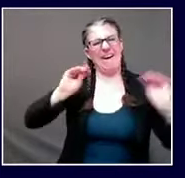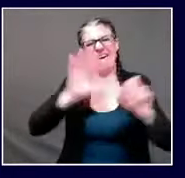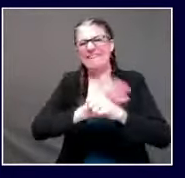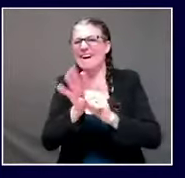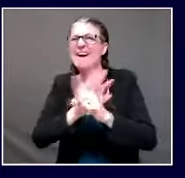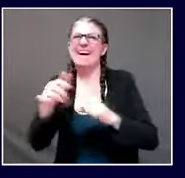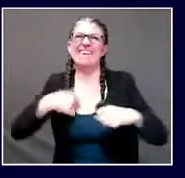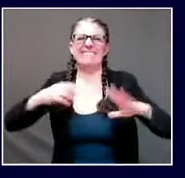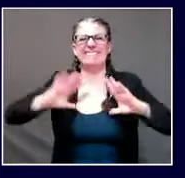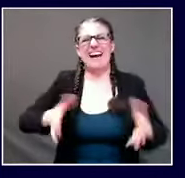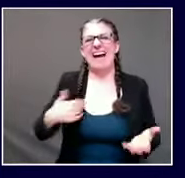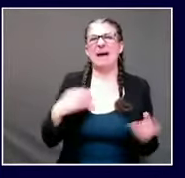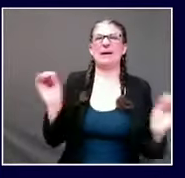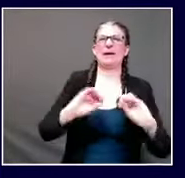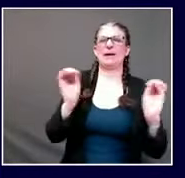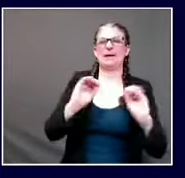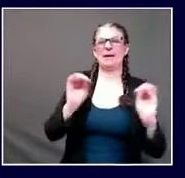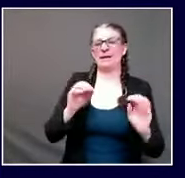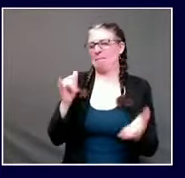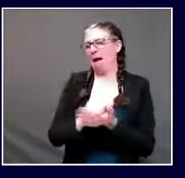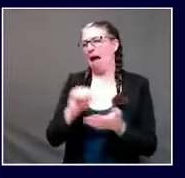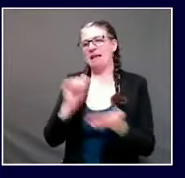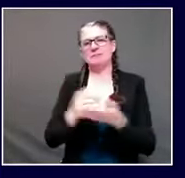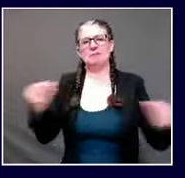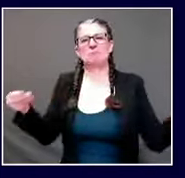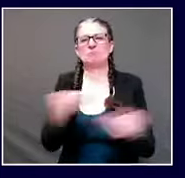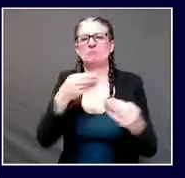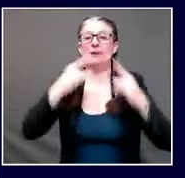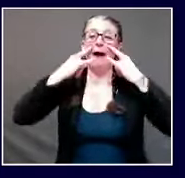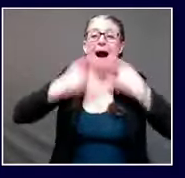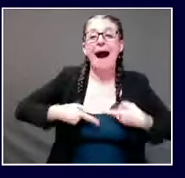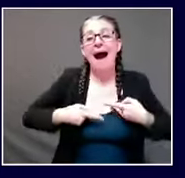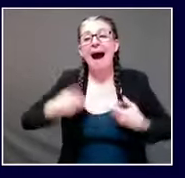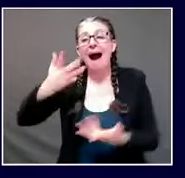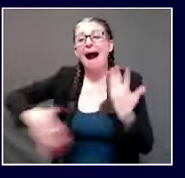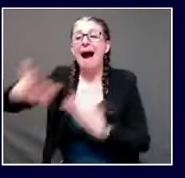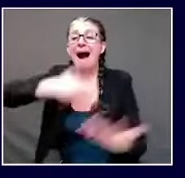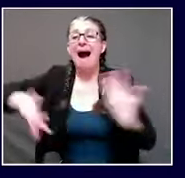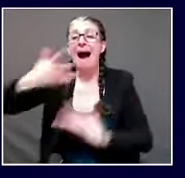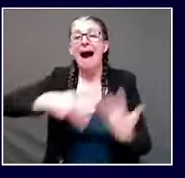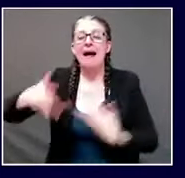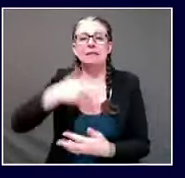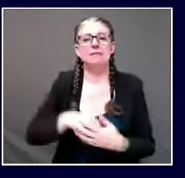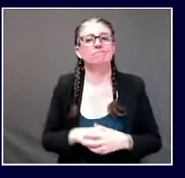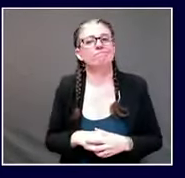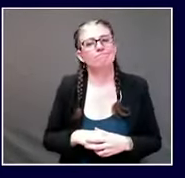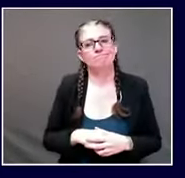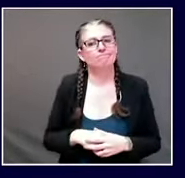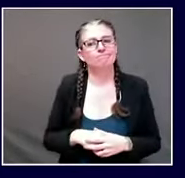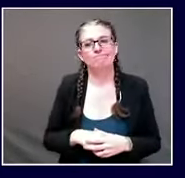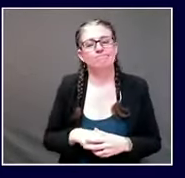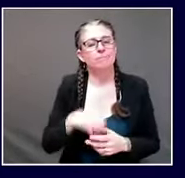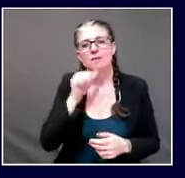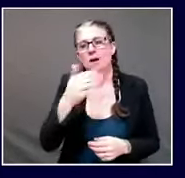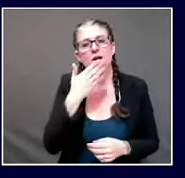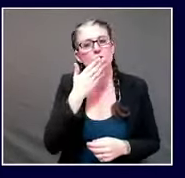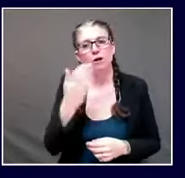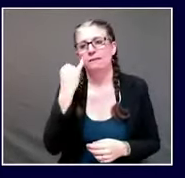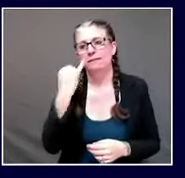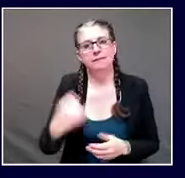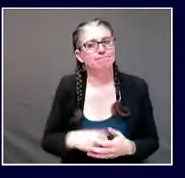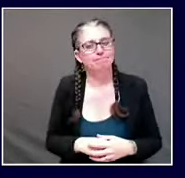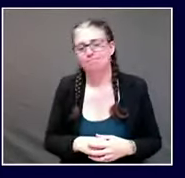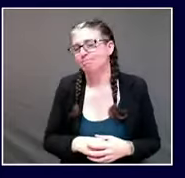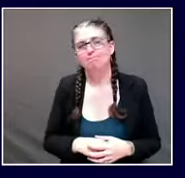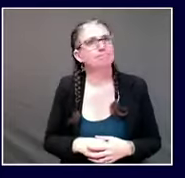that they are safe the test is just that it's a snapshot of a very fast moving train of what's